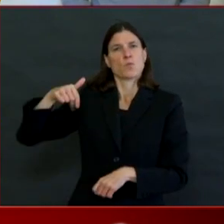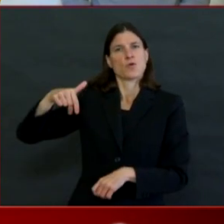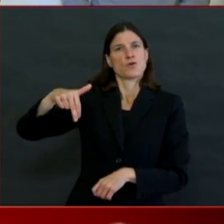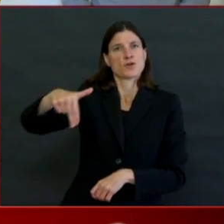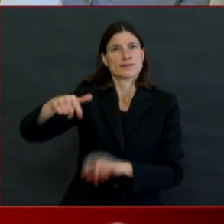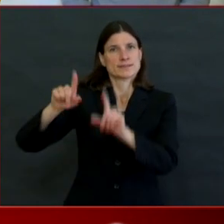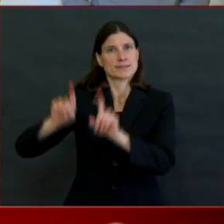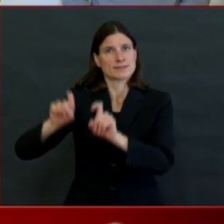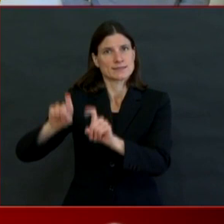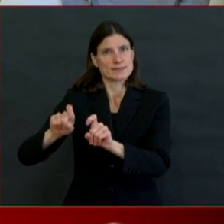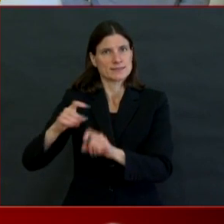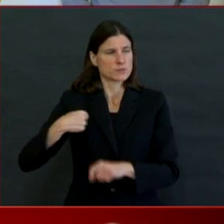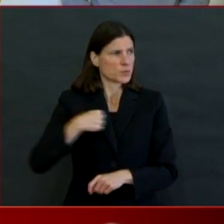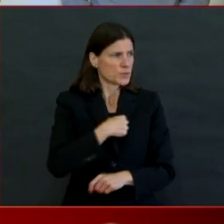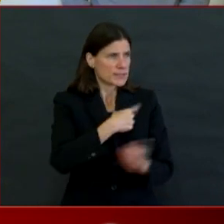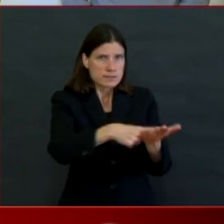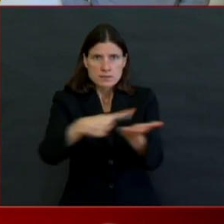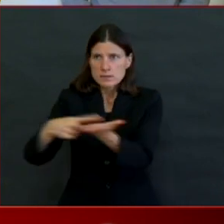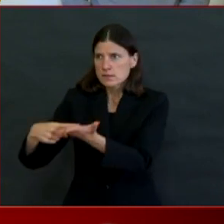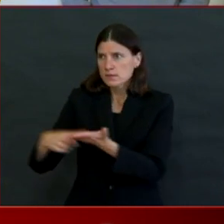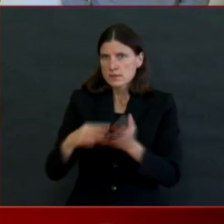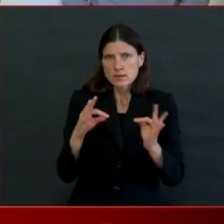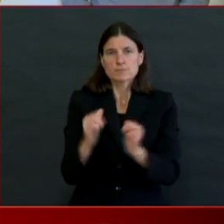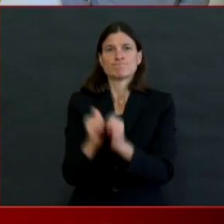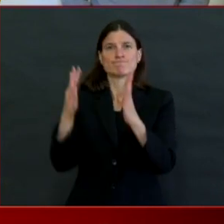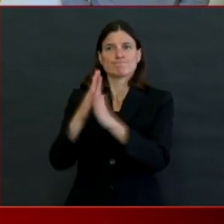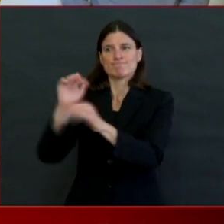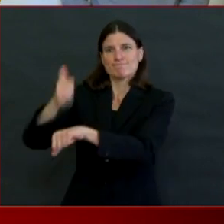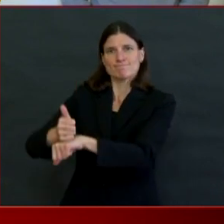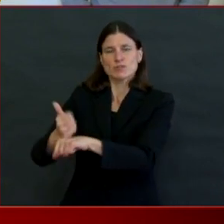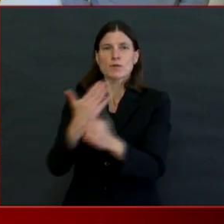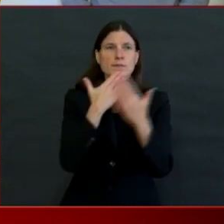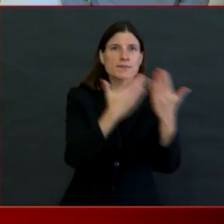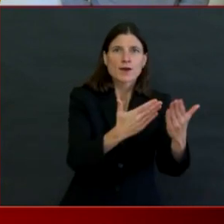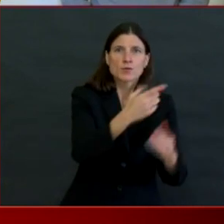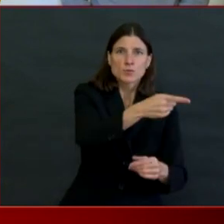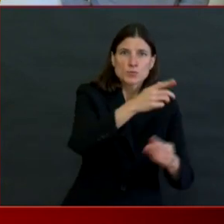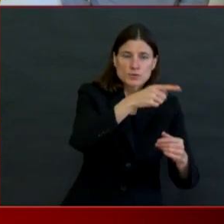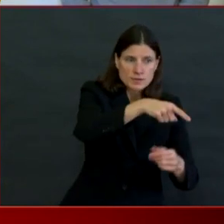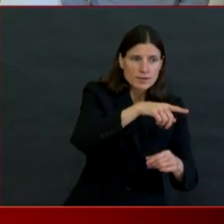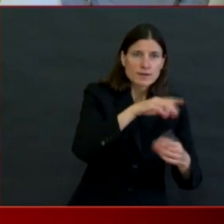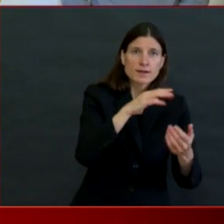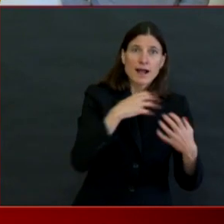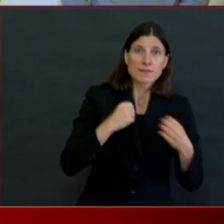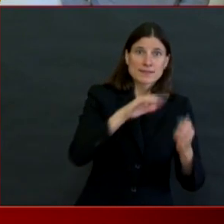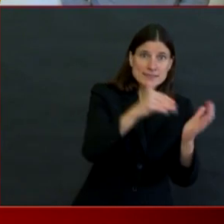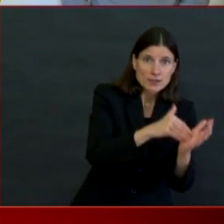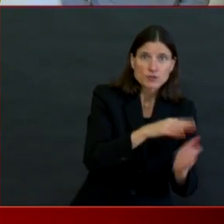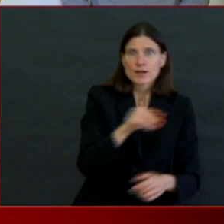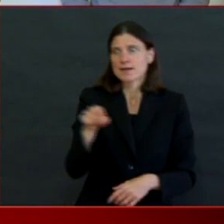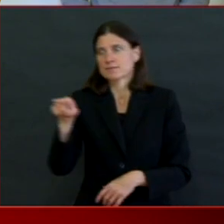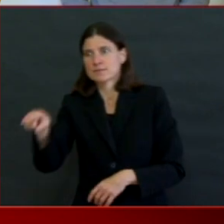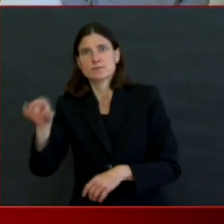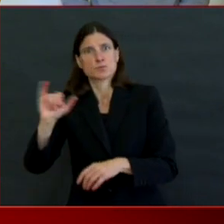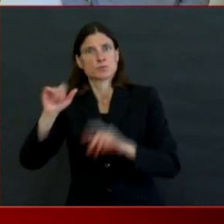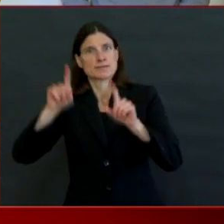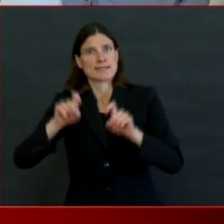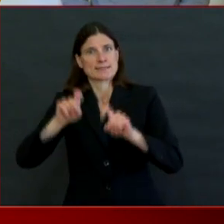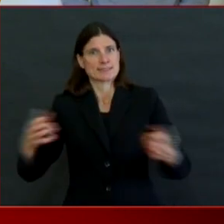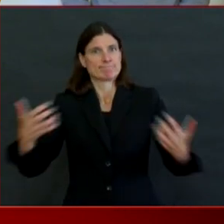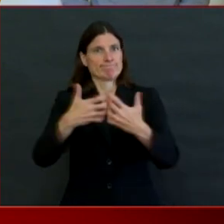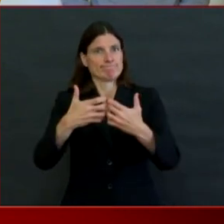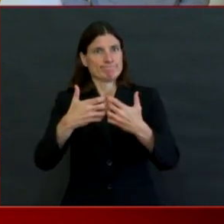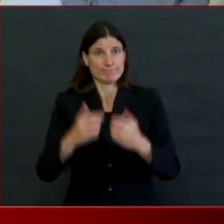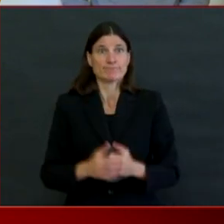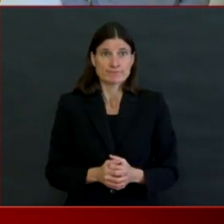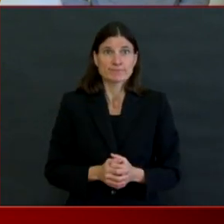want to remind everyone that anyone, regardless of income or immigration status, can seek health care at